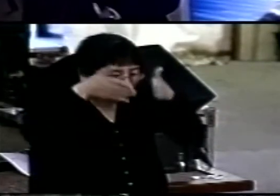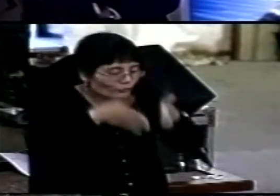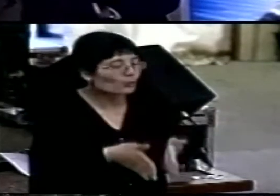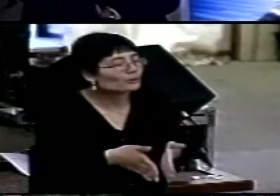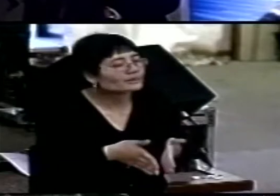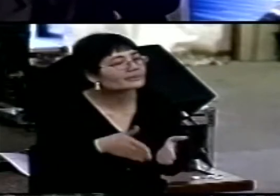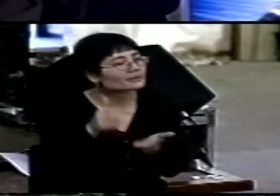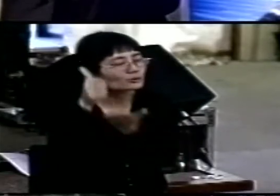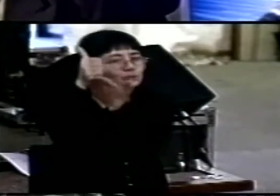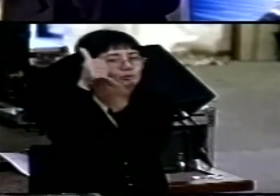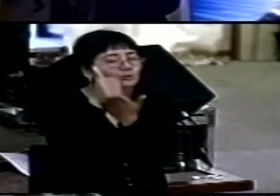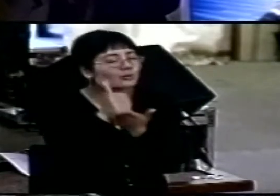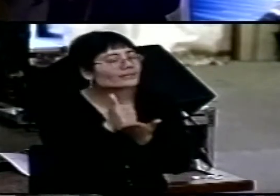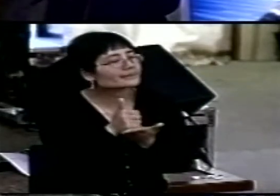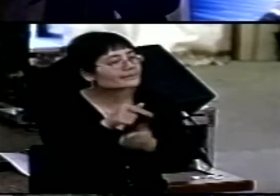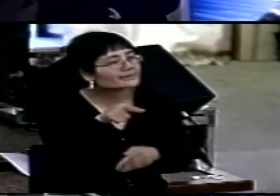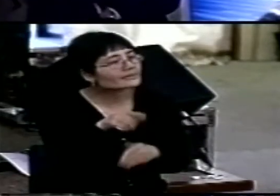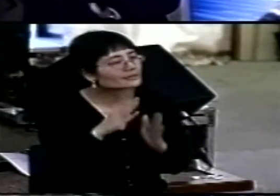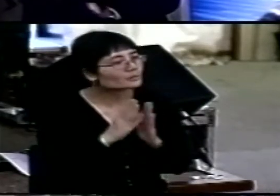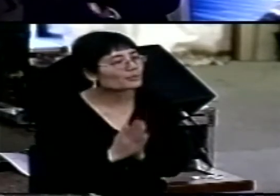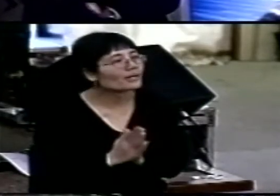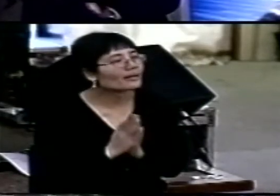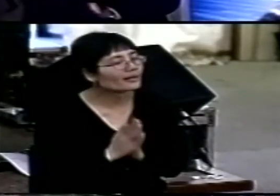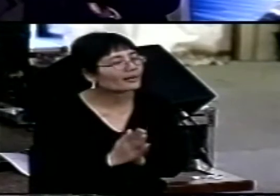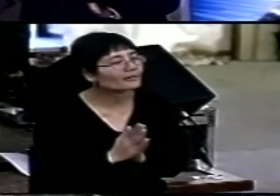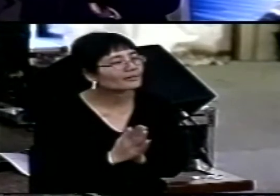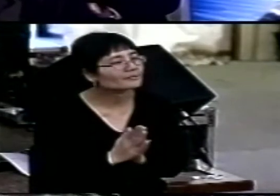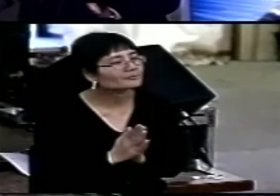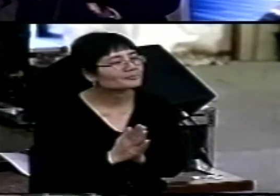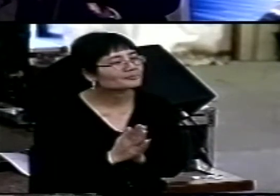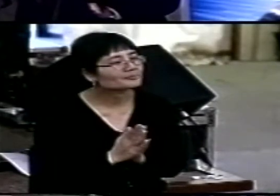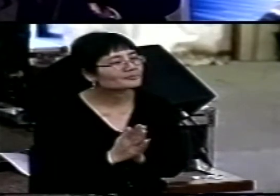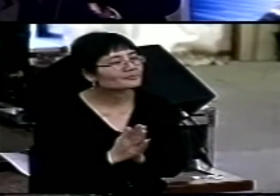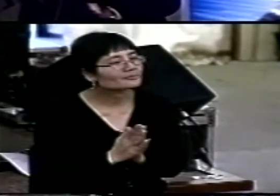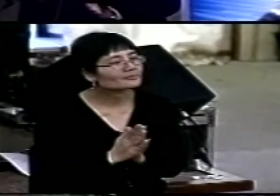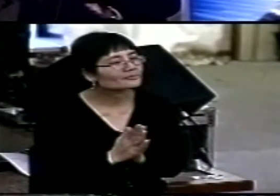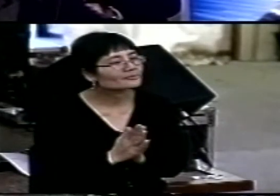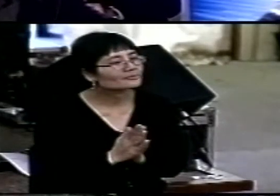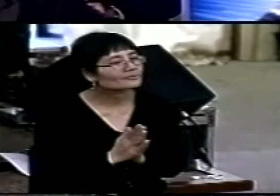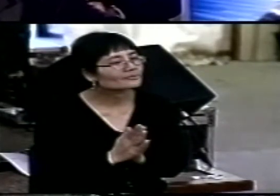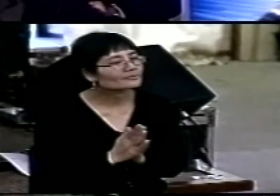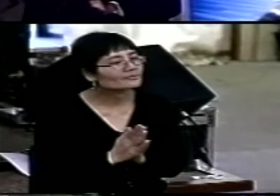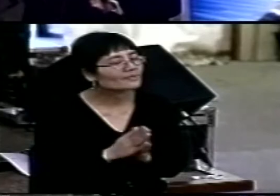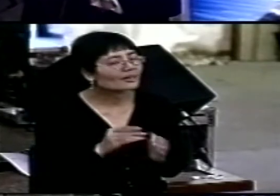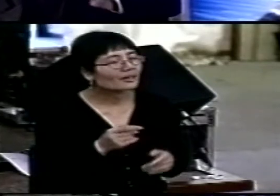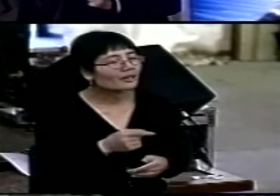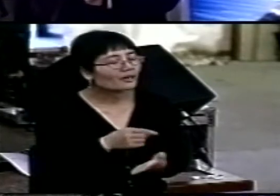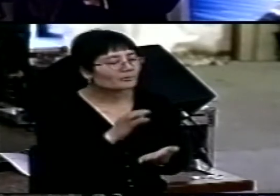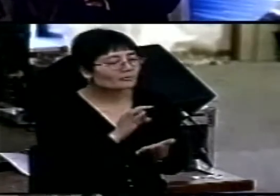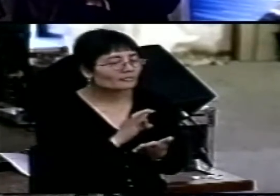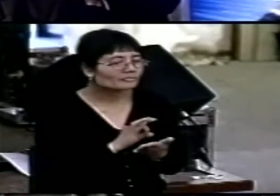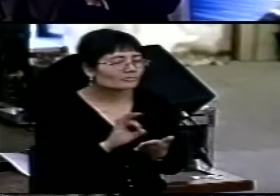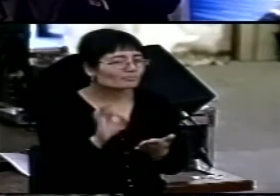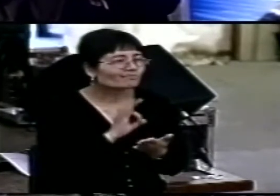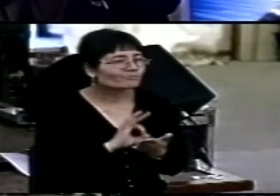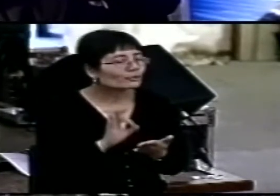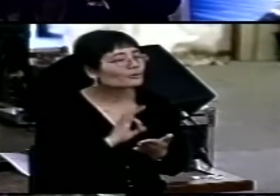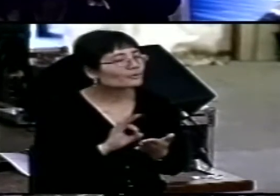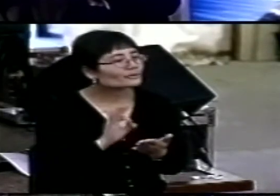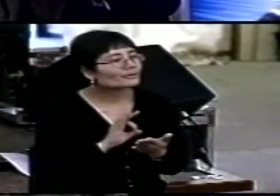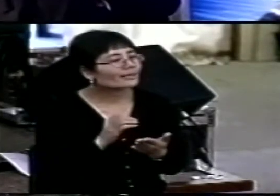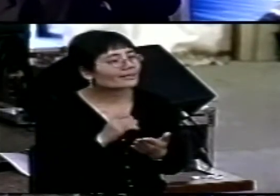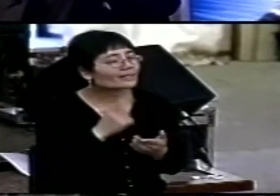graciousness about this prayer. No, we don't have a record of sweat becoming drops of blood, but we have a sense of a